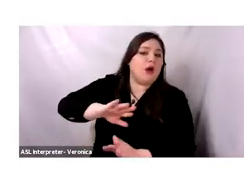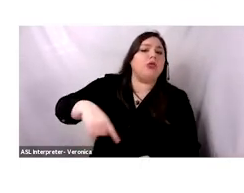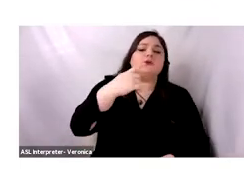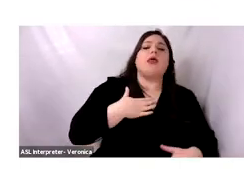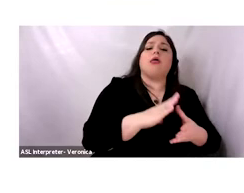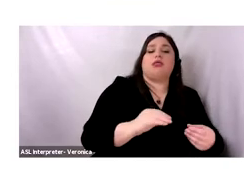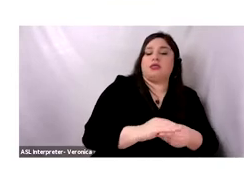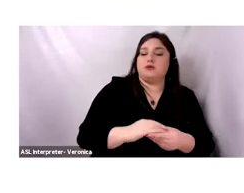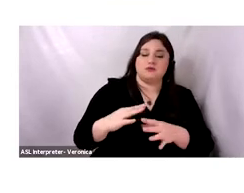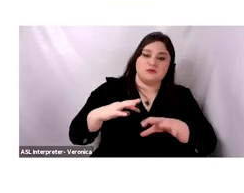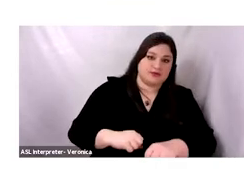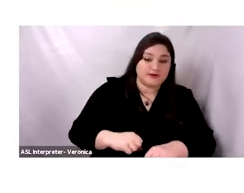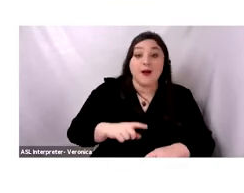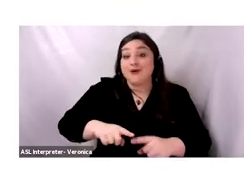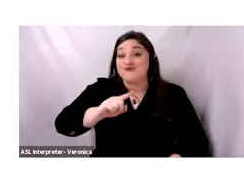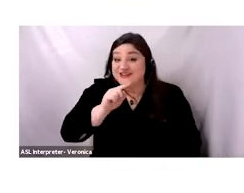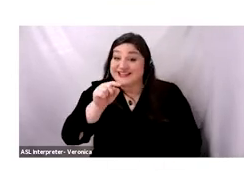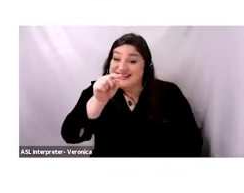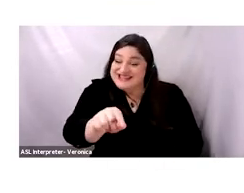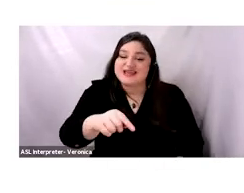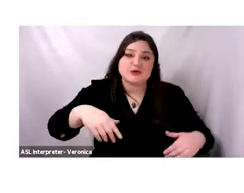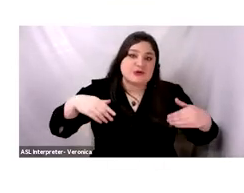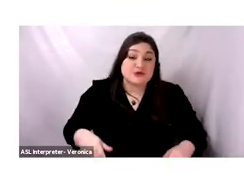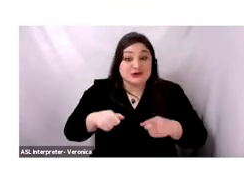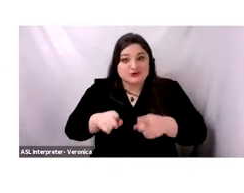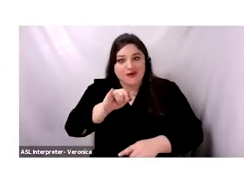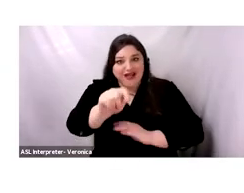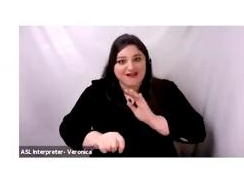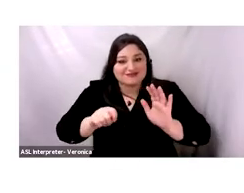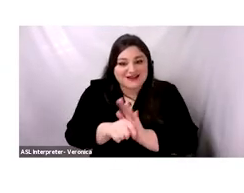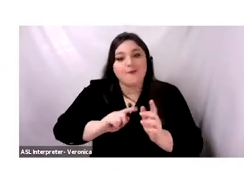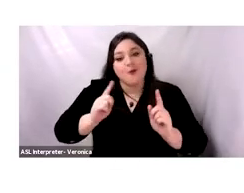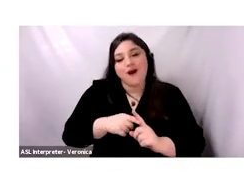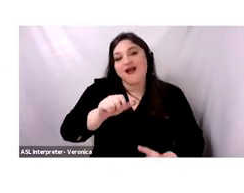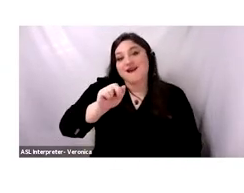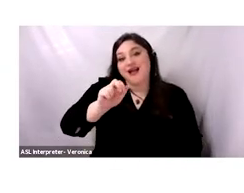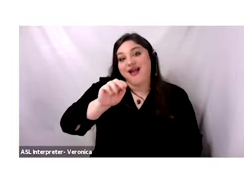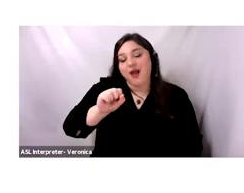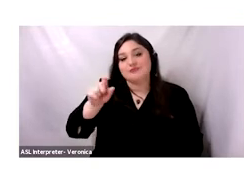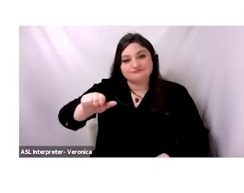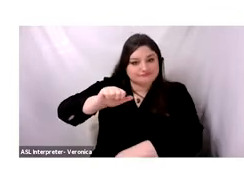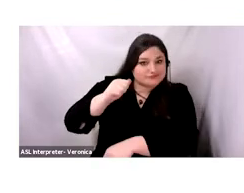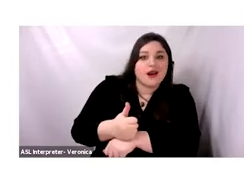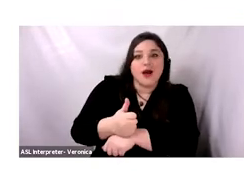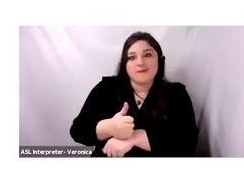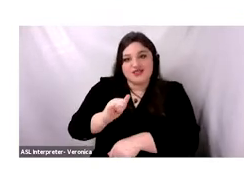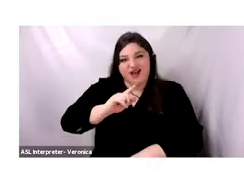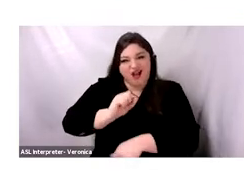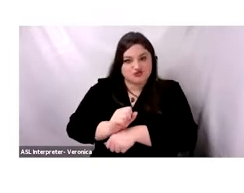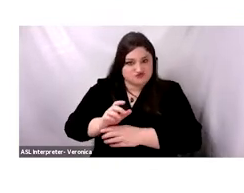within this area, this period where the Arab world was setting the tone.